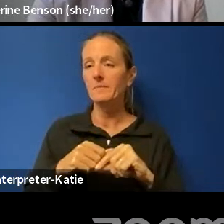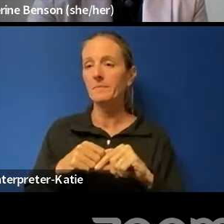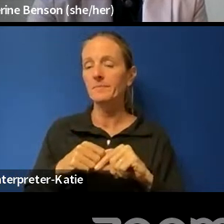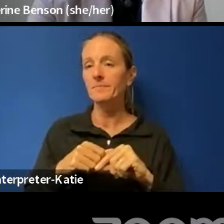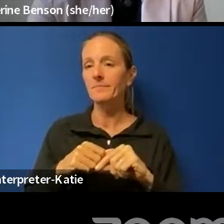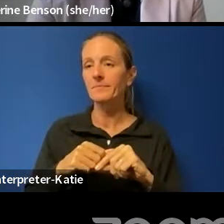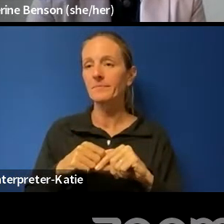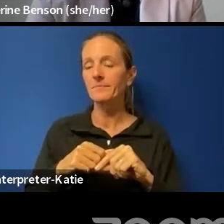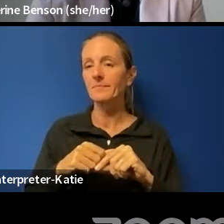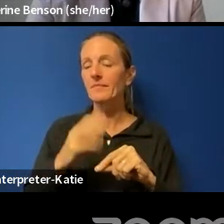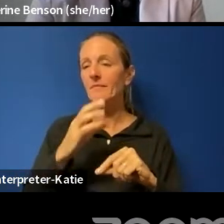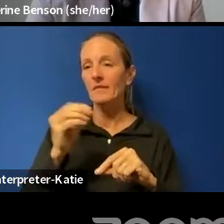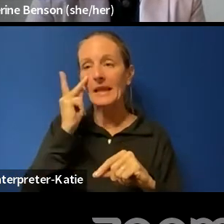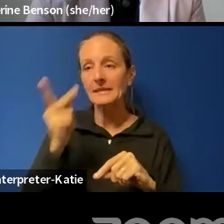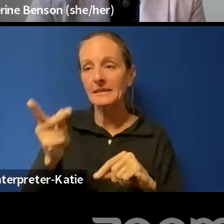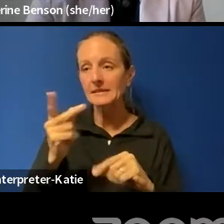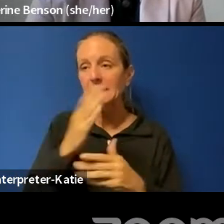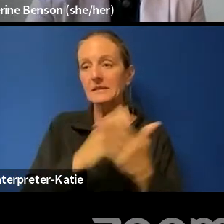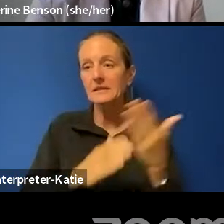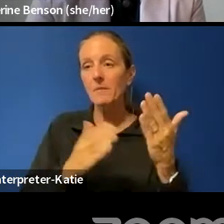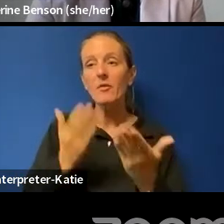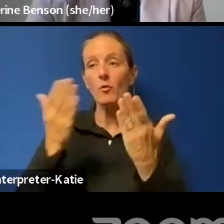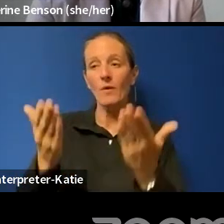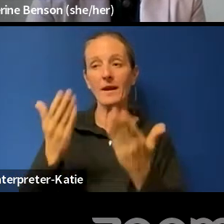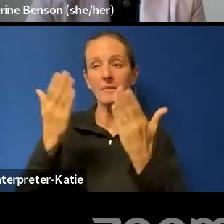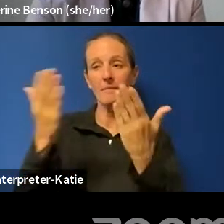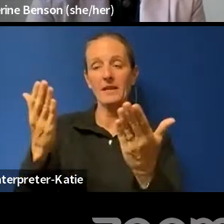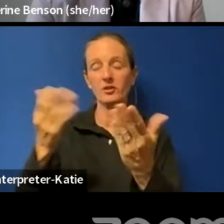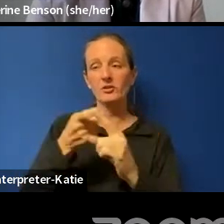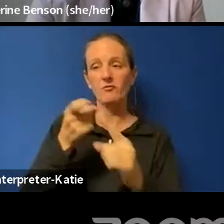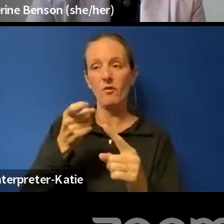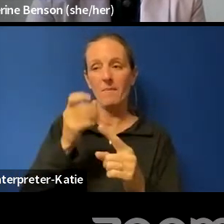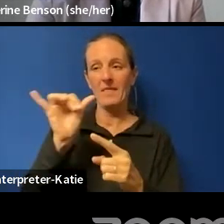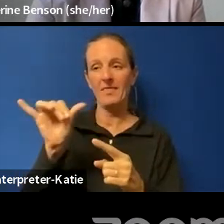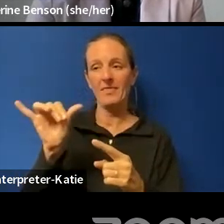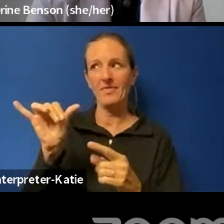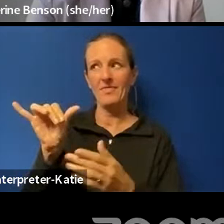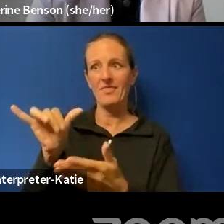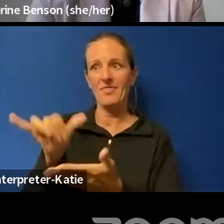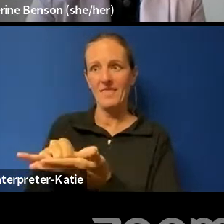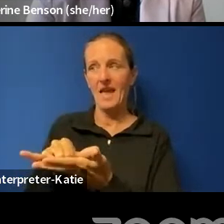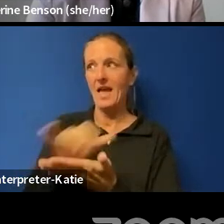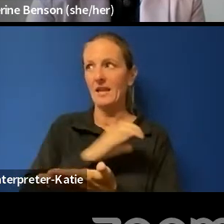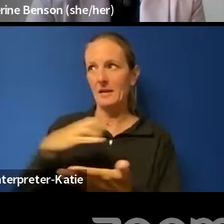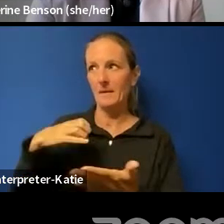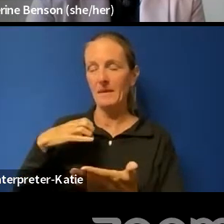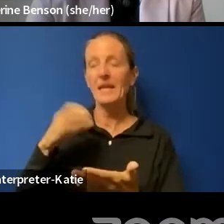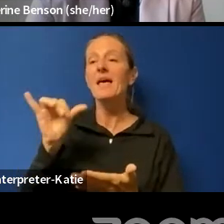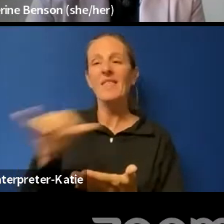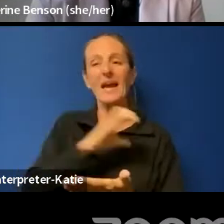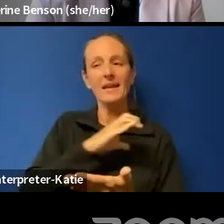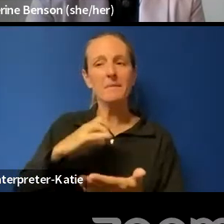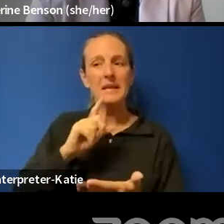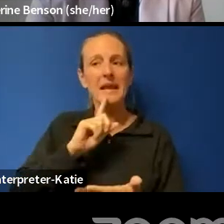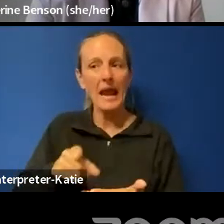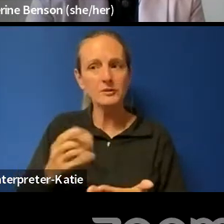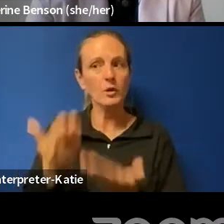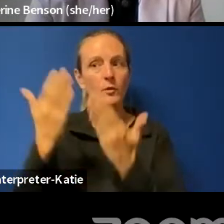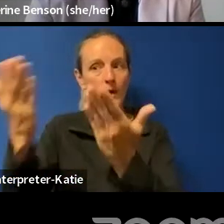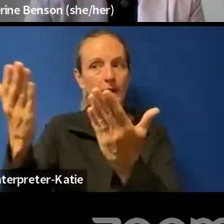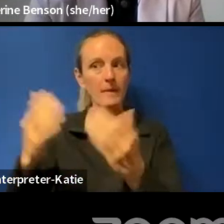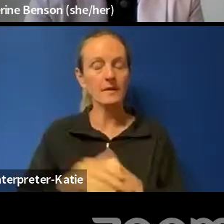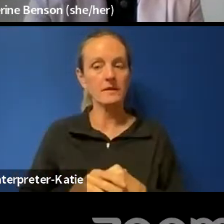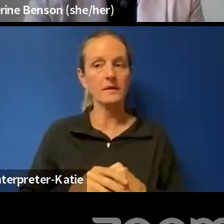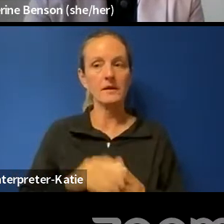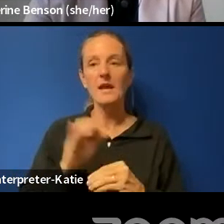and also to see about the recommendations that came out of it as well. That committee, um, actually recommended, um, that the